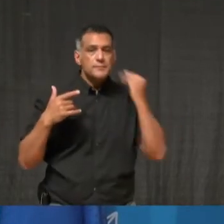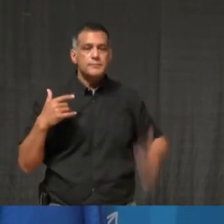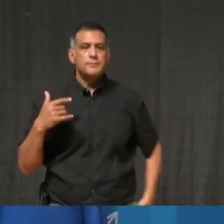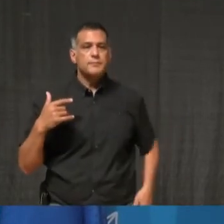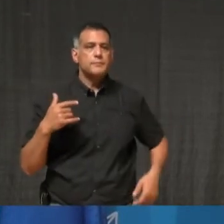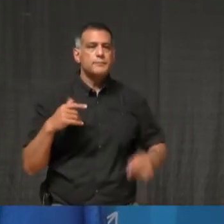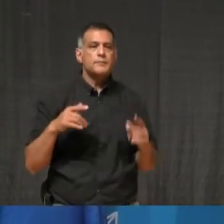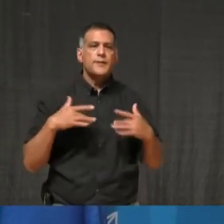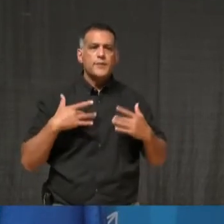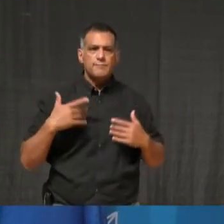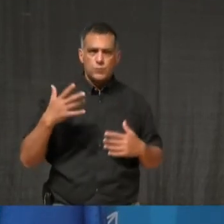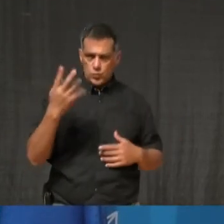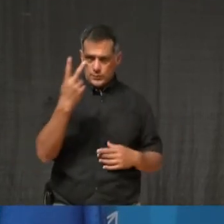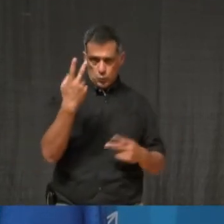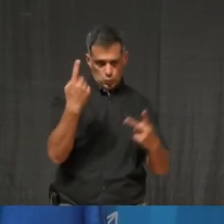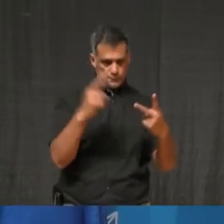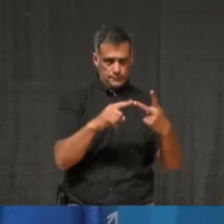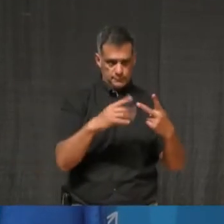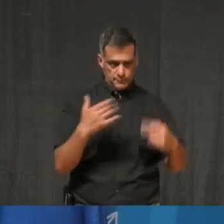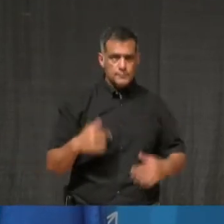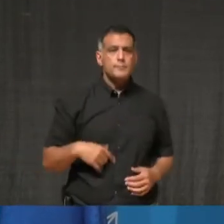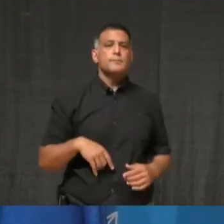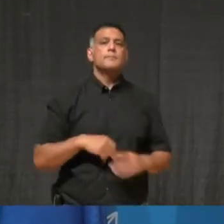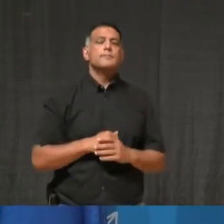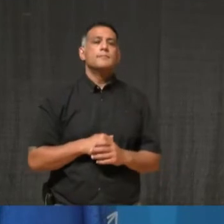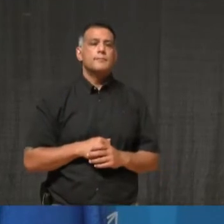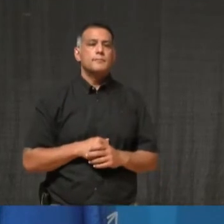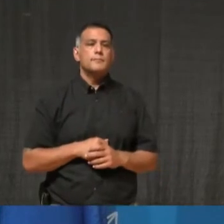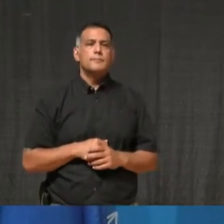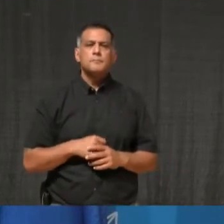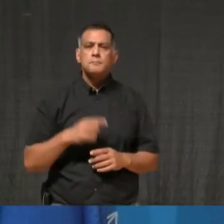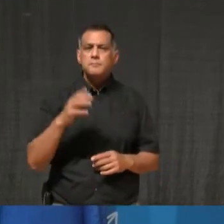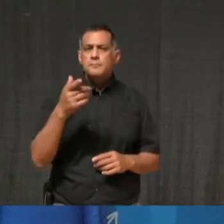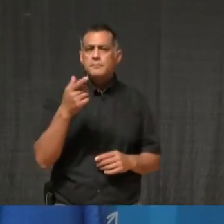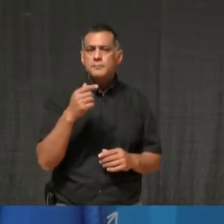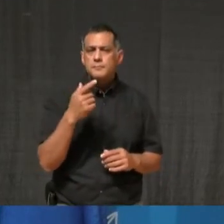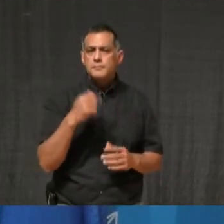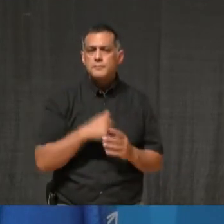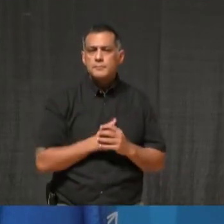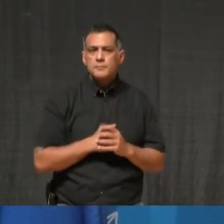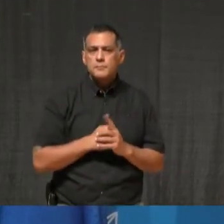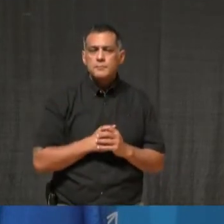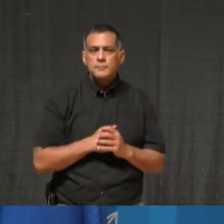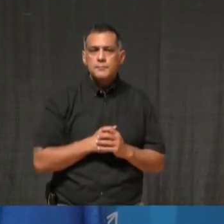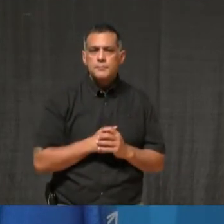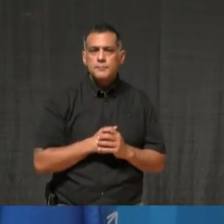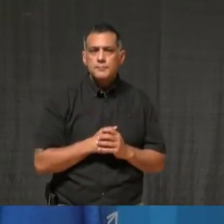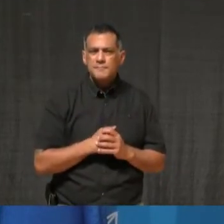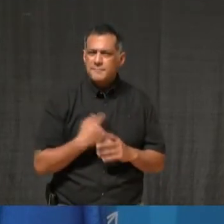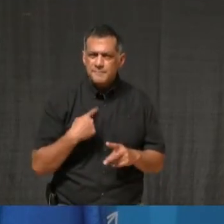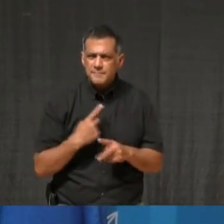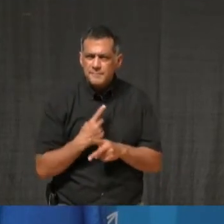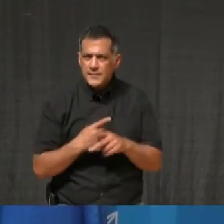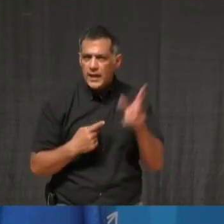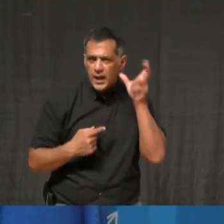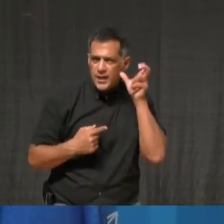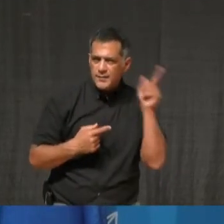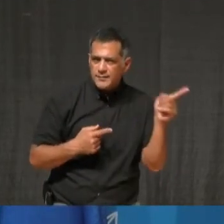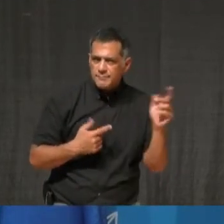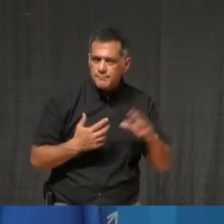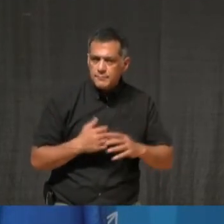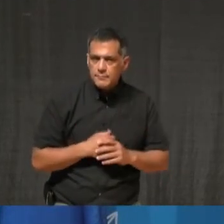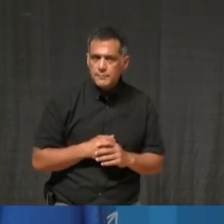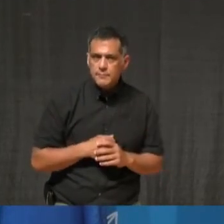kind of put two things into it at once. The first is, what would your advice be for Diwali? And the second is, when it comes to like, I think we